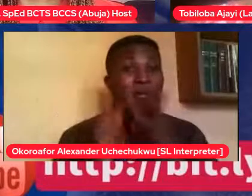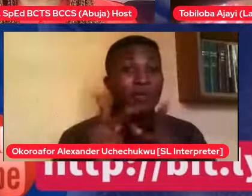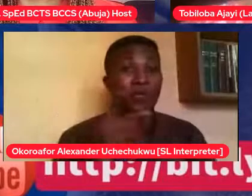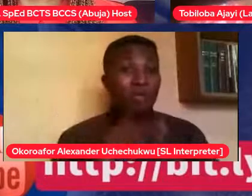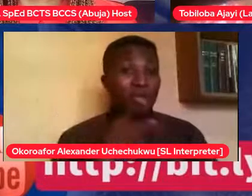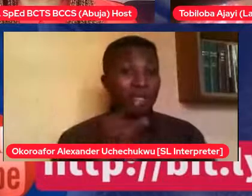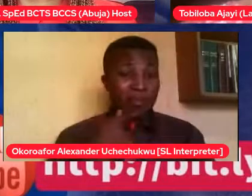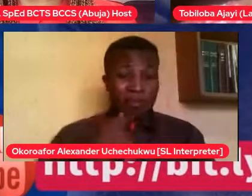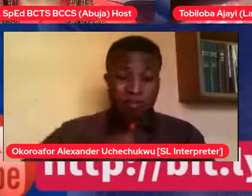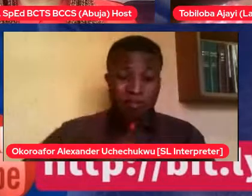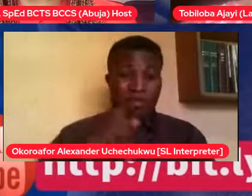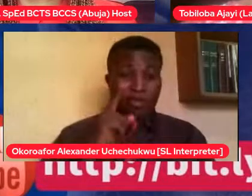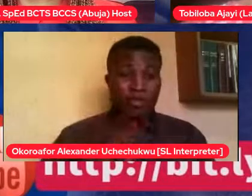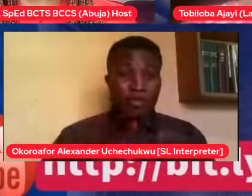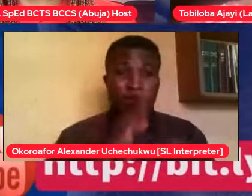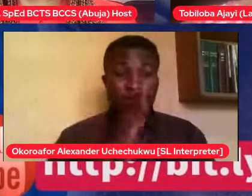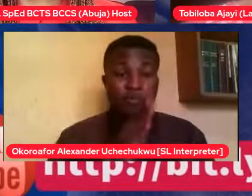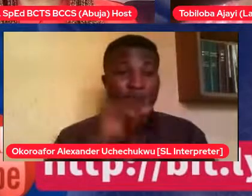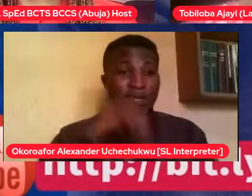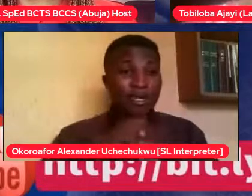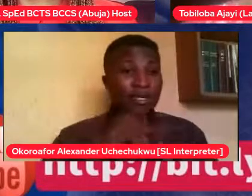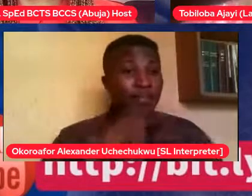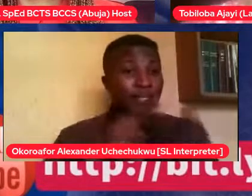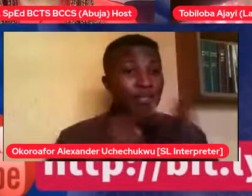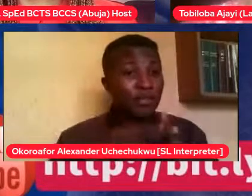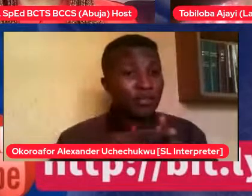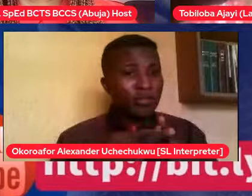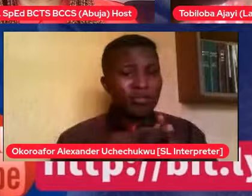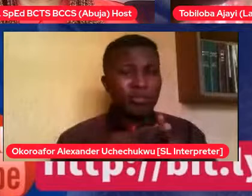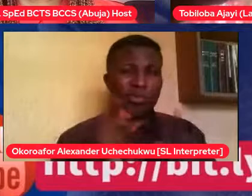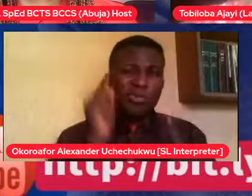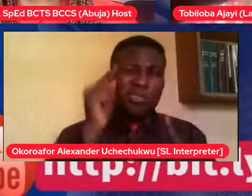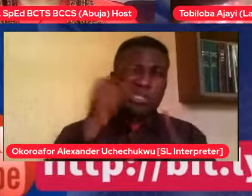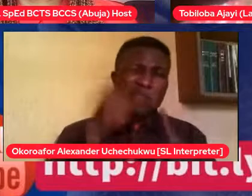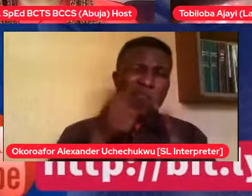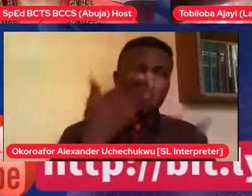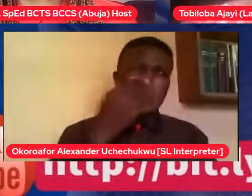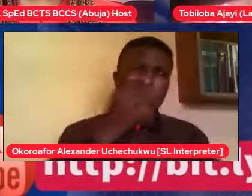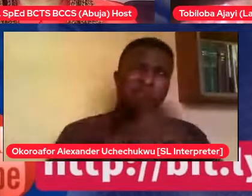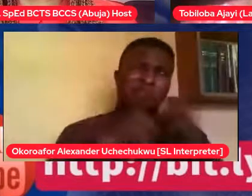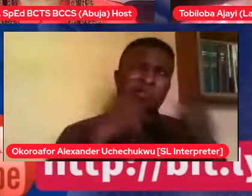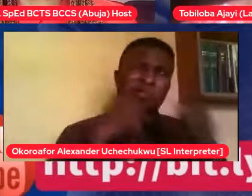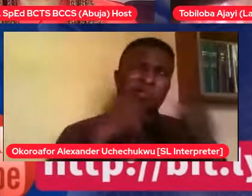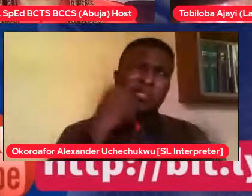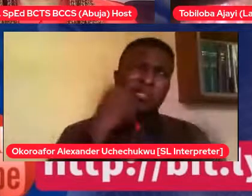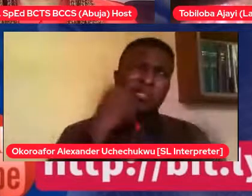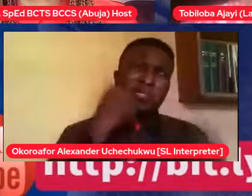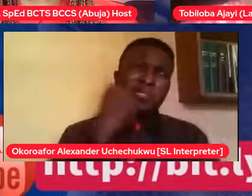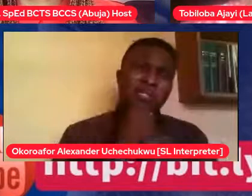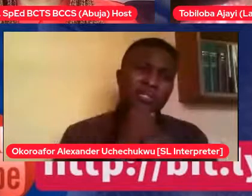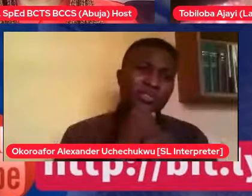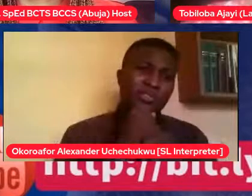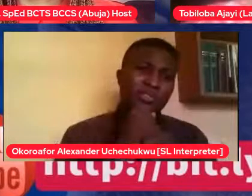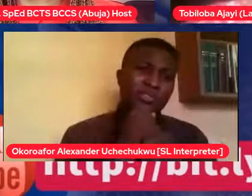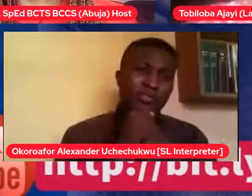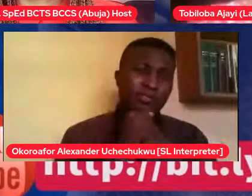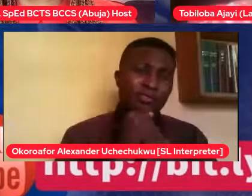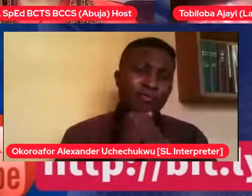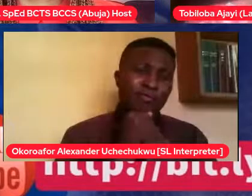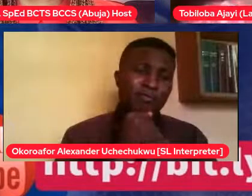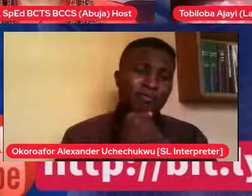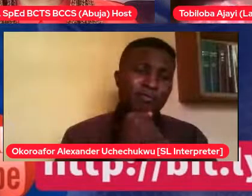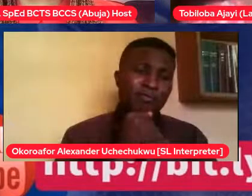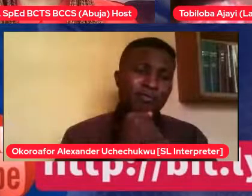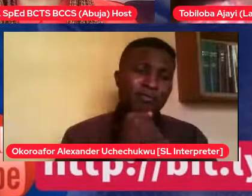probably, and I probably switched schools. Because I was, I'd been in the same school from preschool